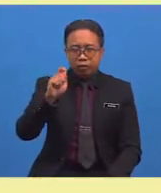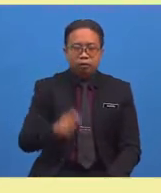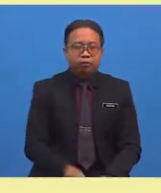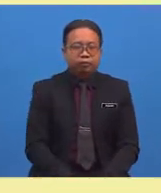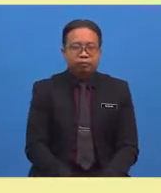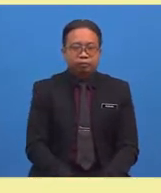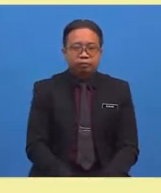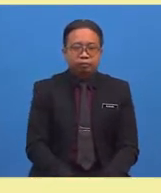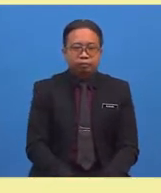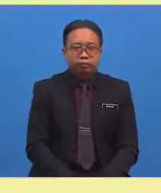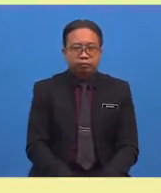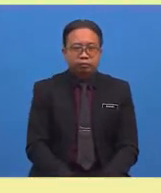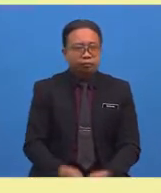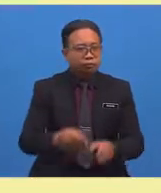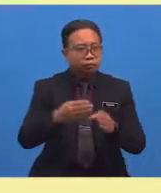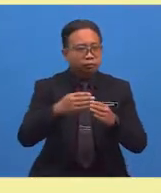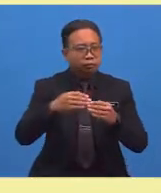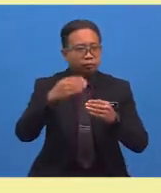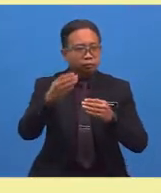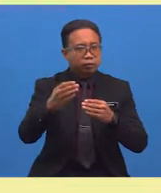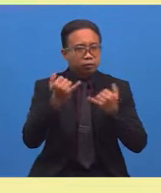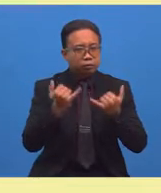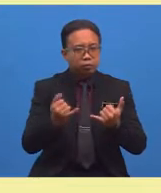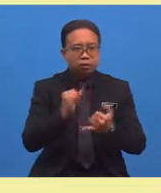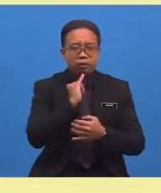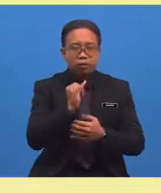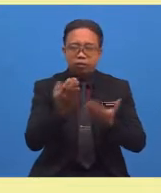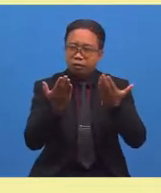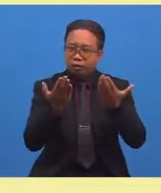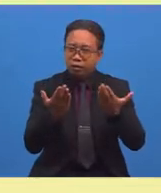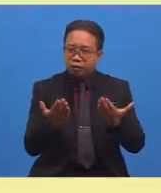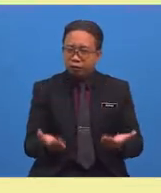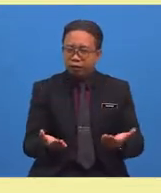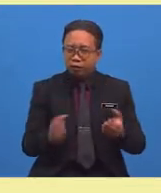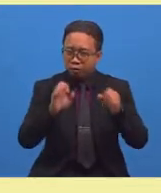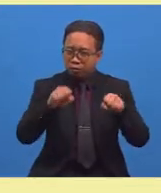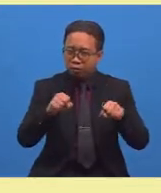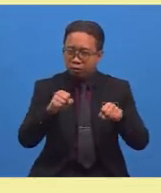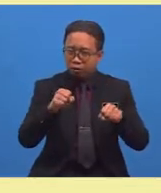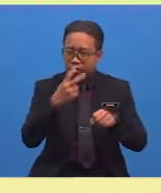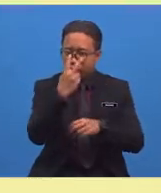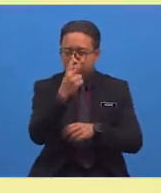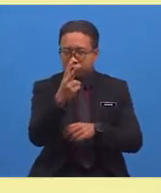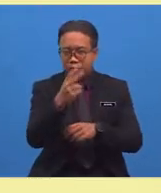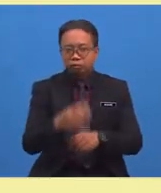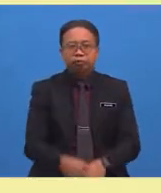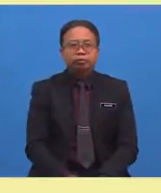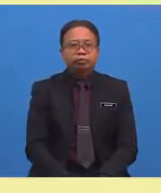The next one is heavy. Can you find a synonym or antonym for this word?